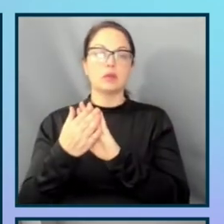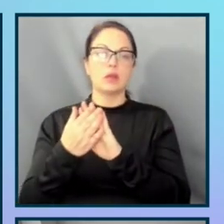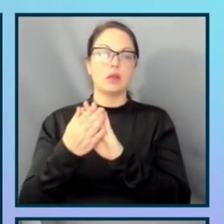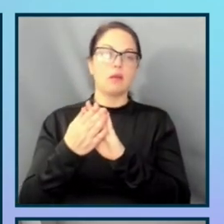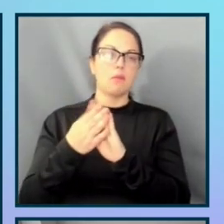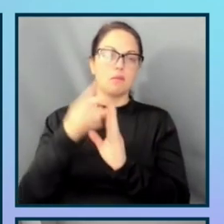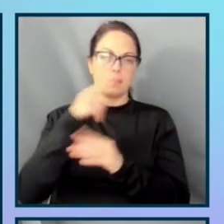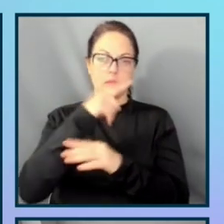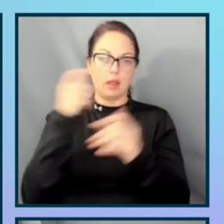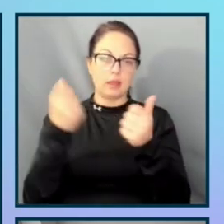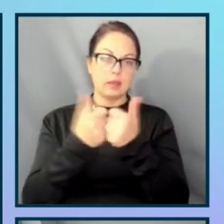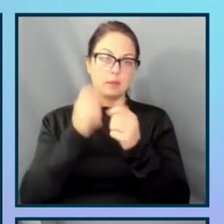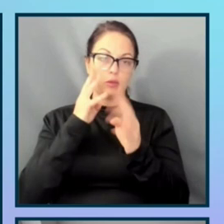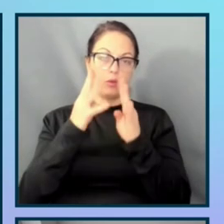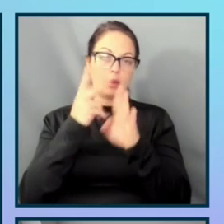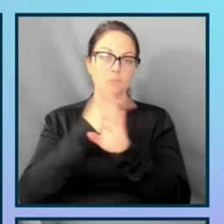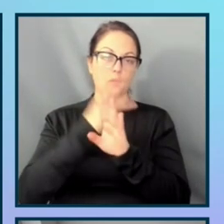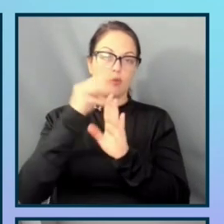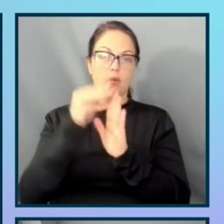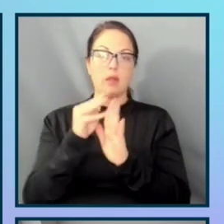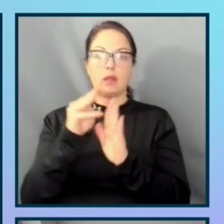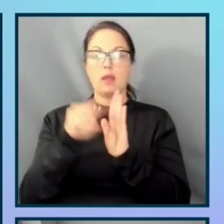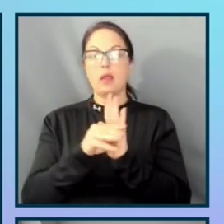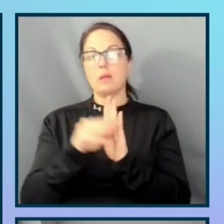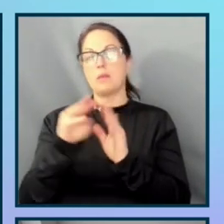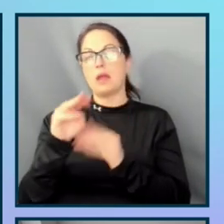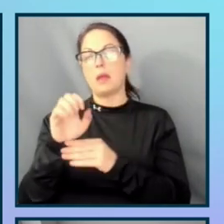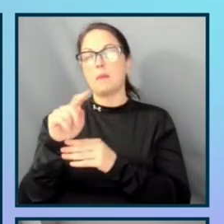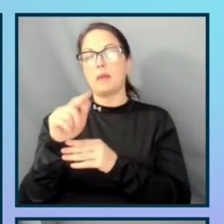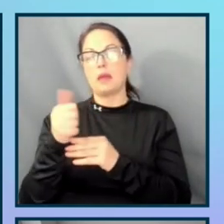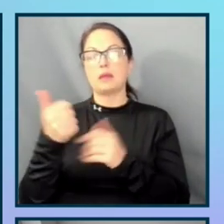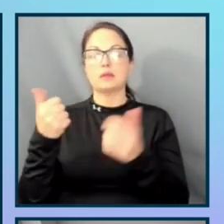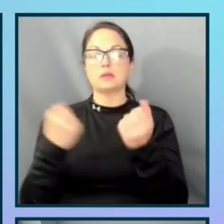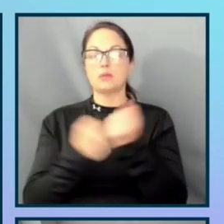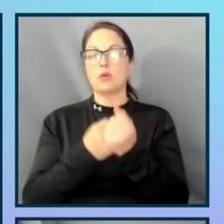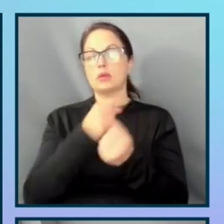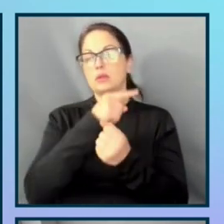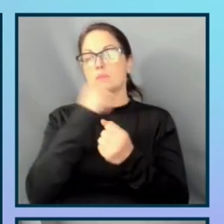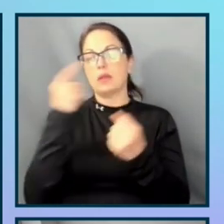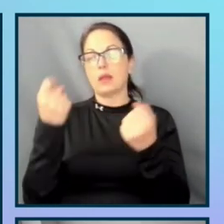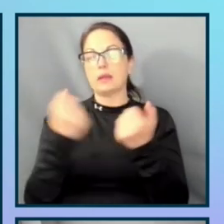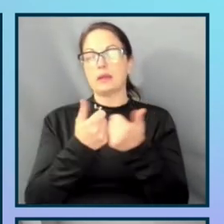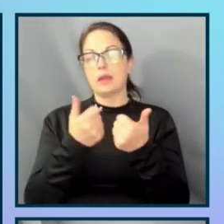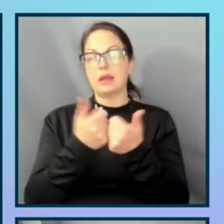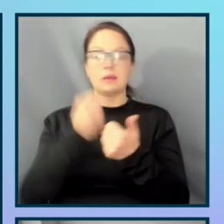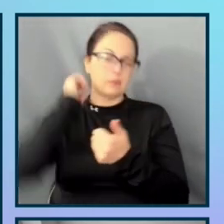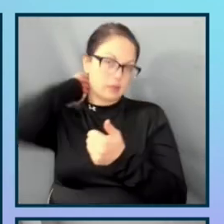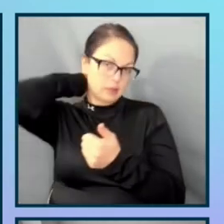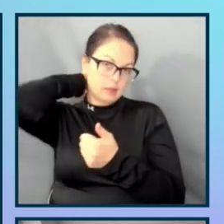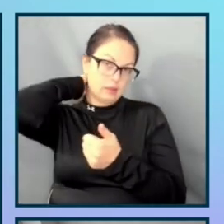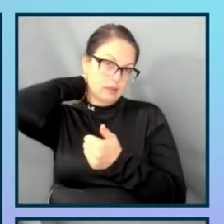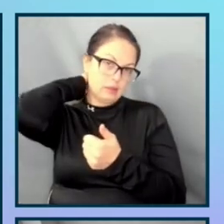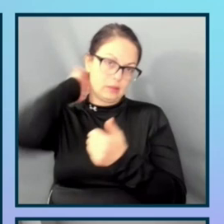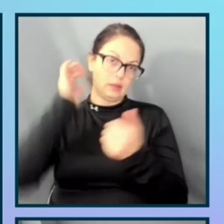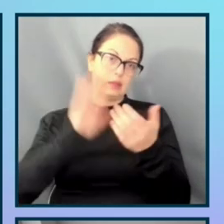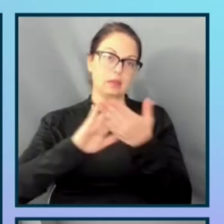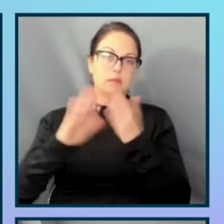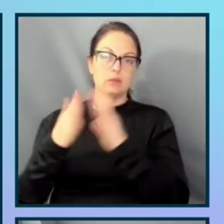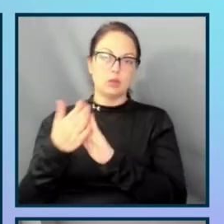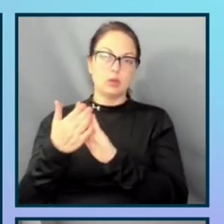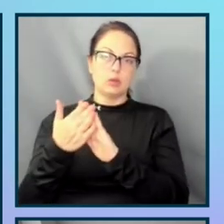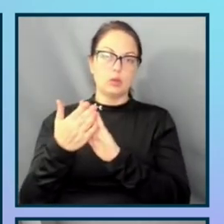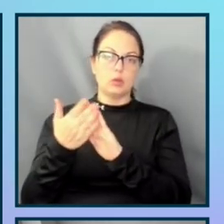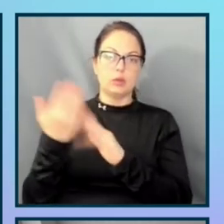initiative announced in December that supports the Black gaming community through $10 million in funding. The two-year